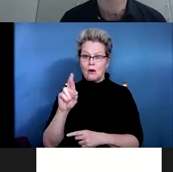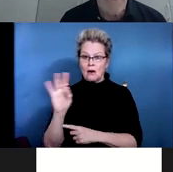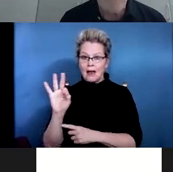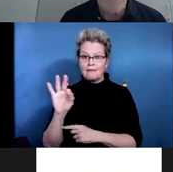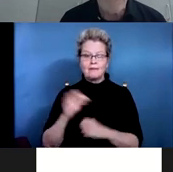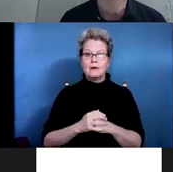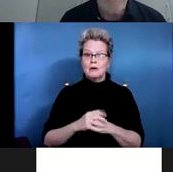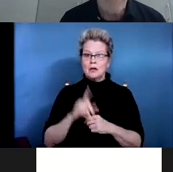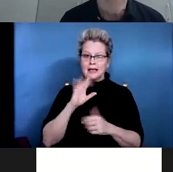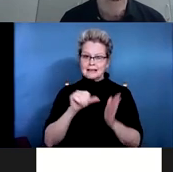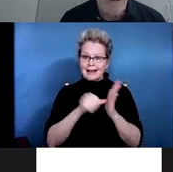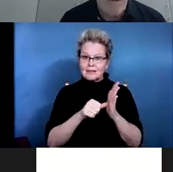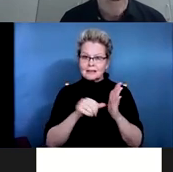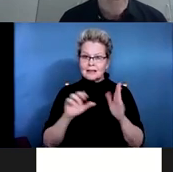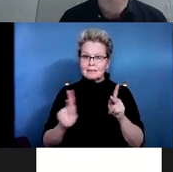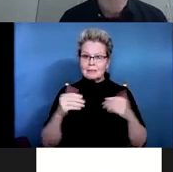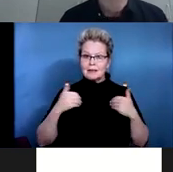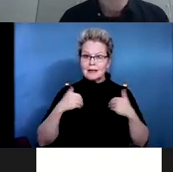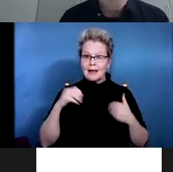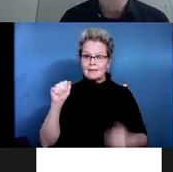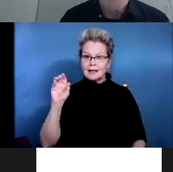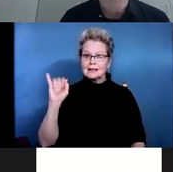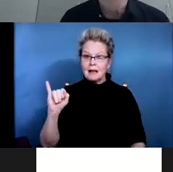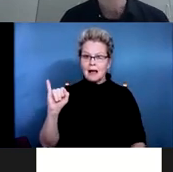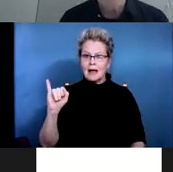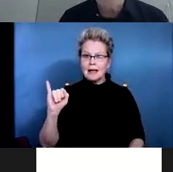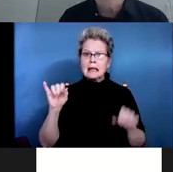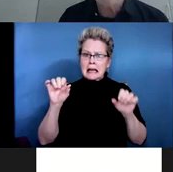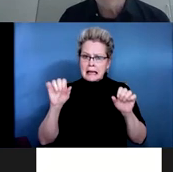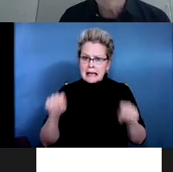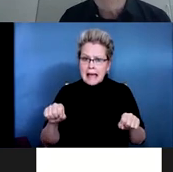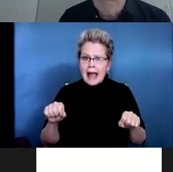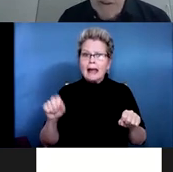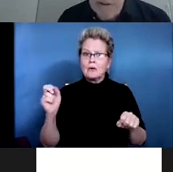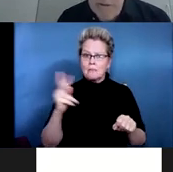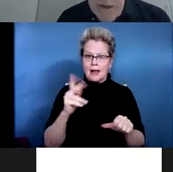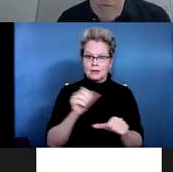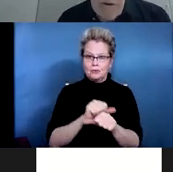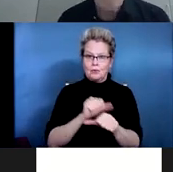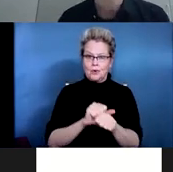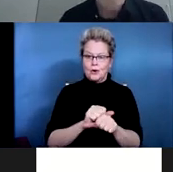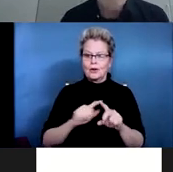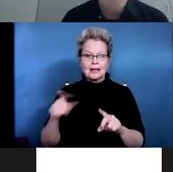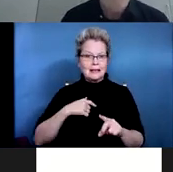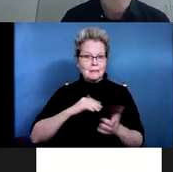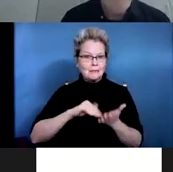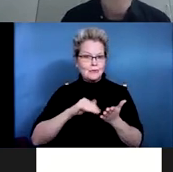work after their injury. Excuse my telephone ring in the background.